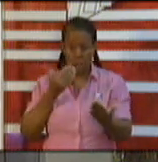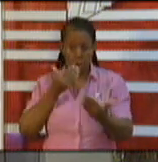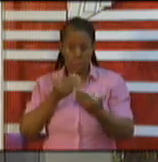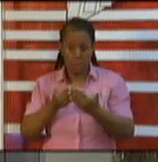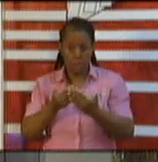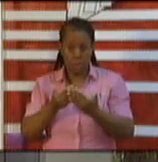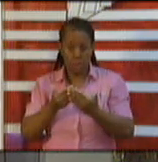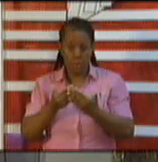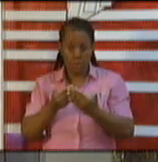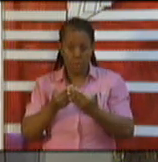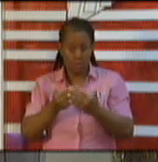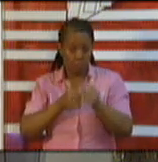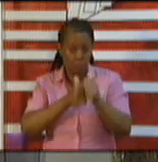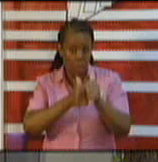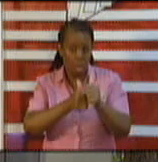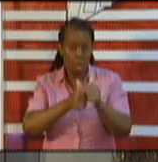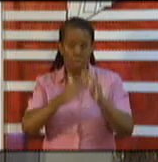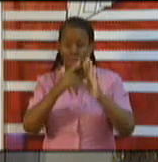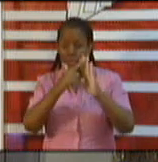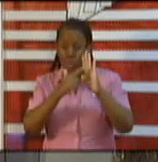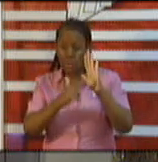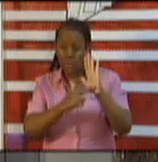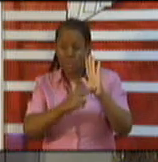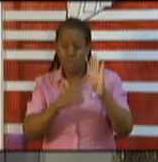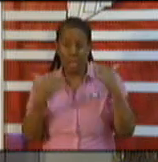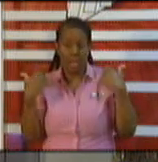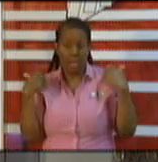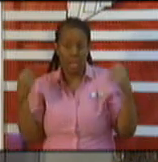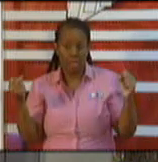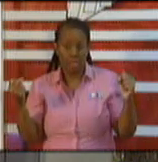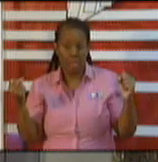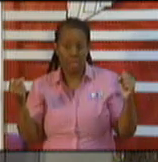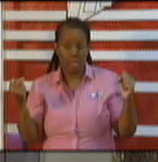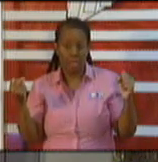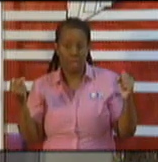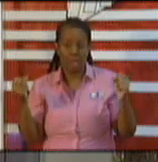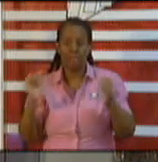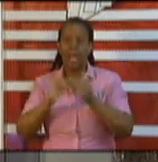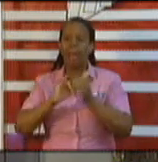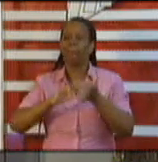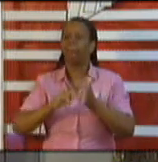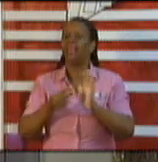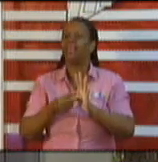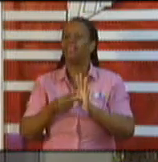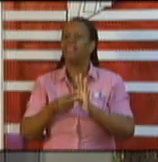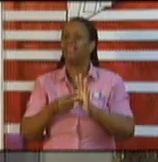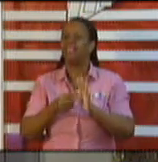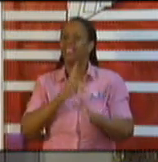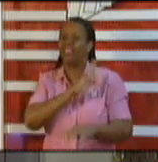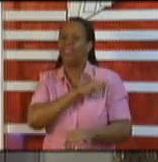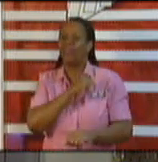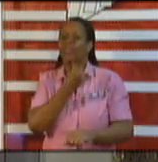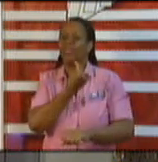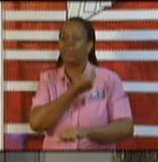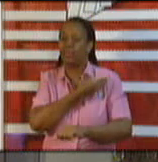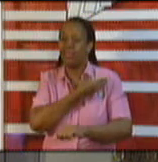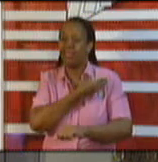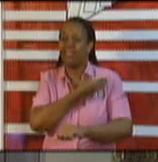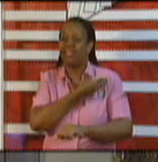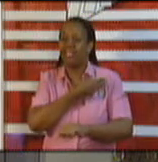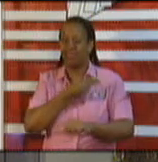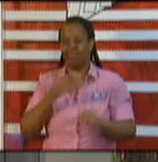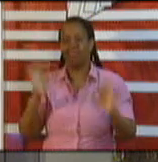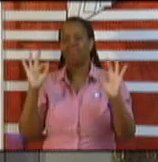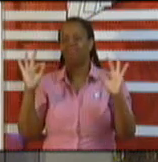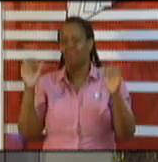public health measures we have put in place, it means our hospital system becomes overwhelmed. We